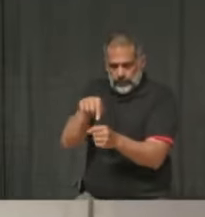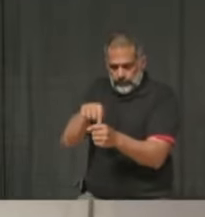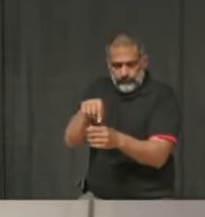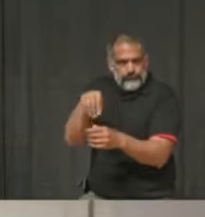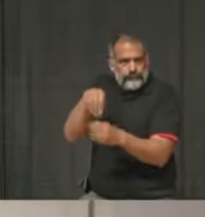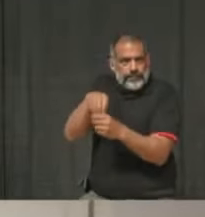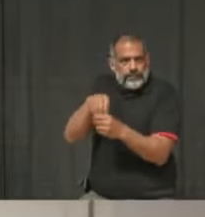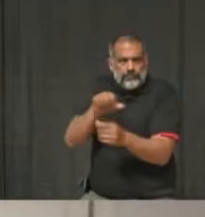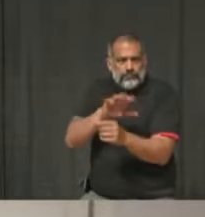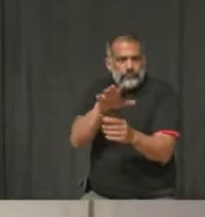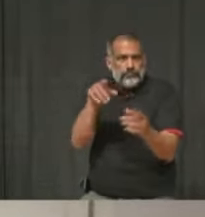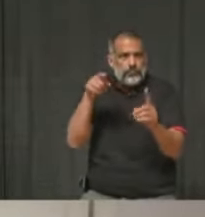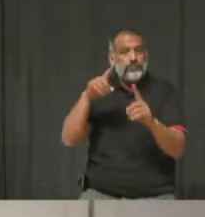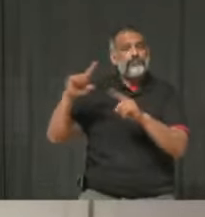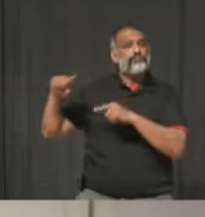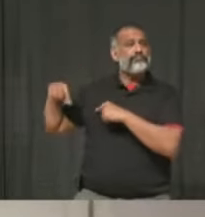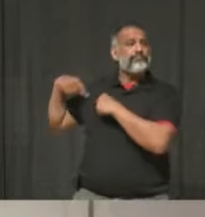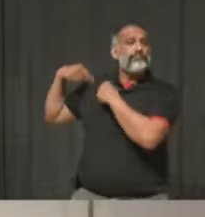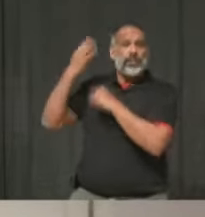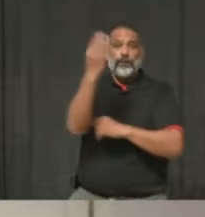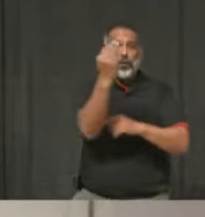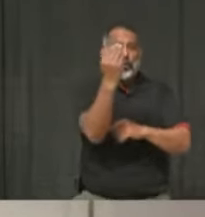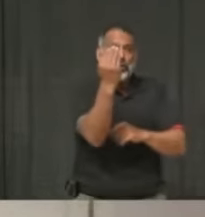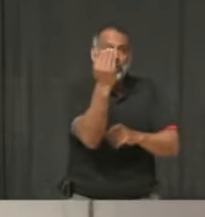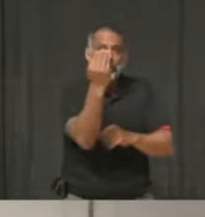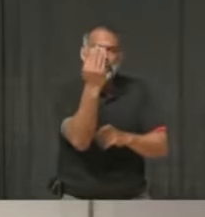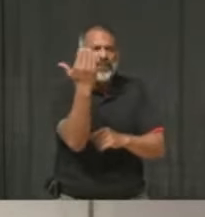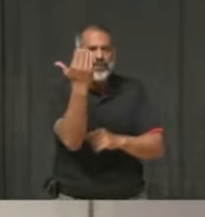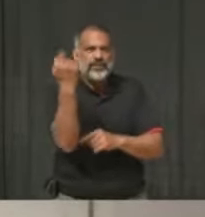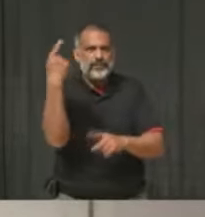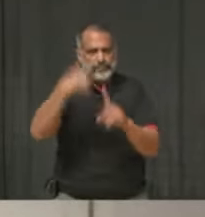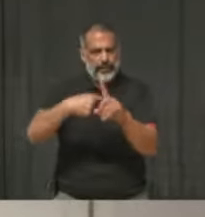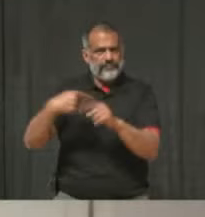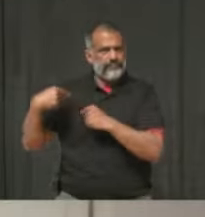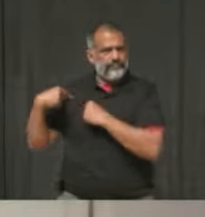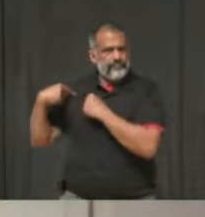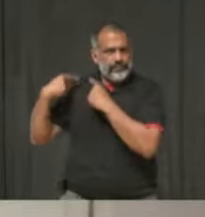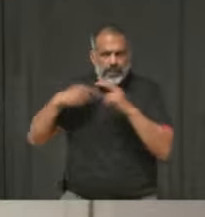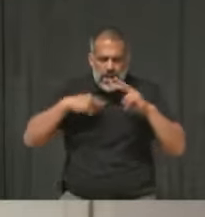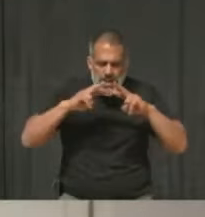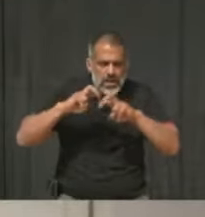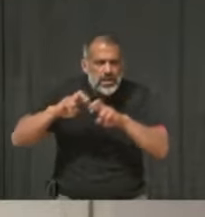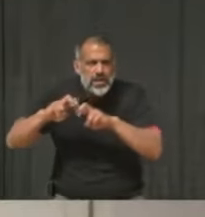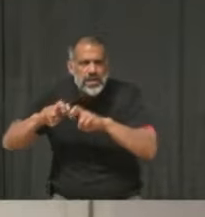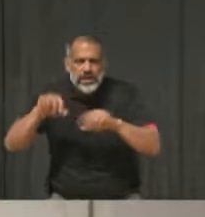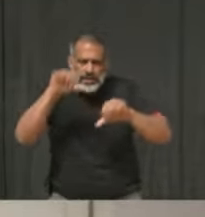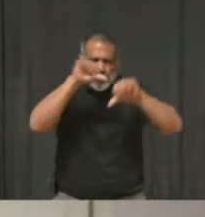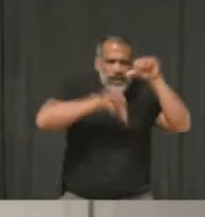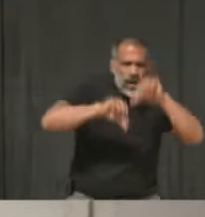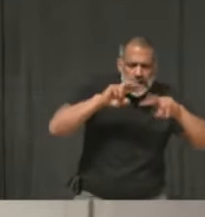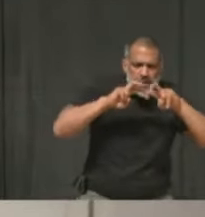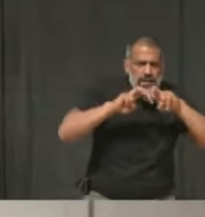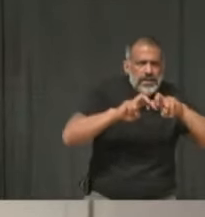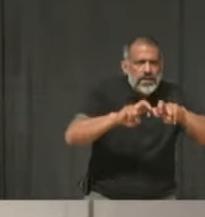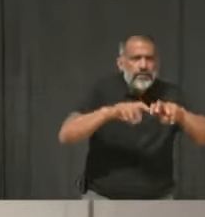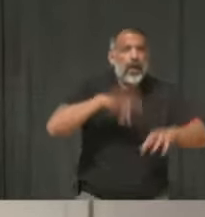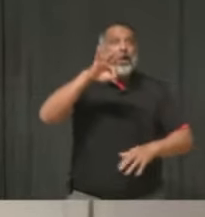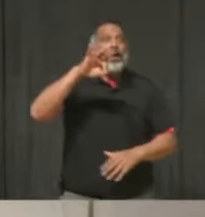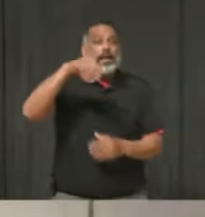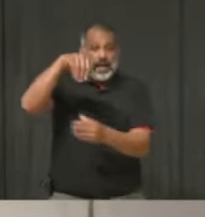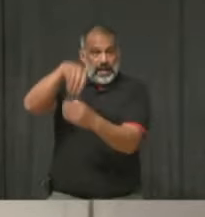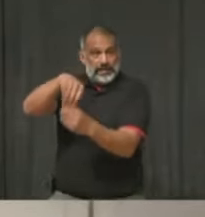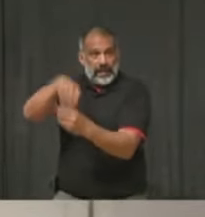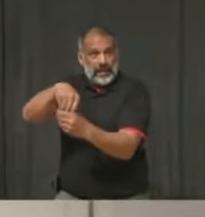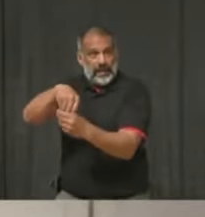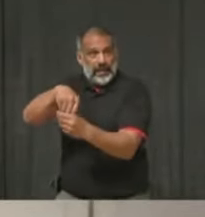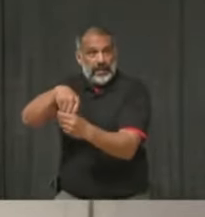last 14 months or 15 months is that this virus really strives indoors and it gets much more